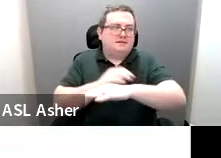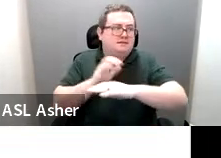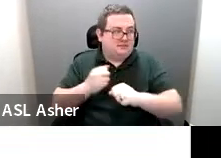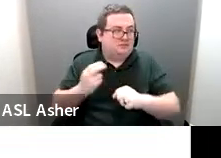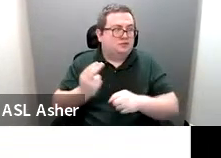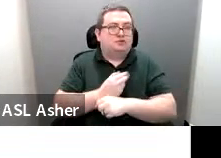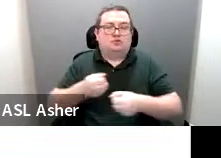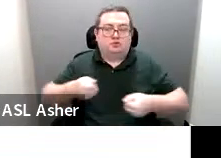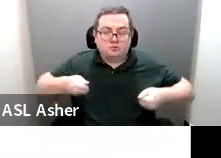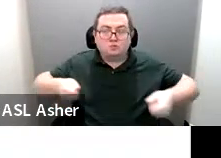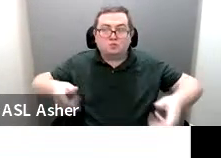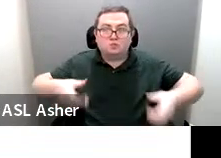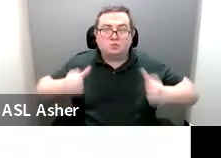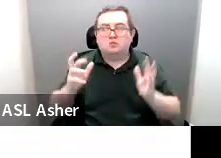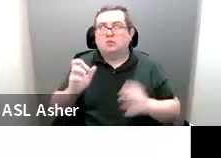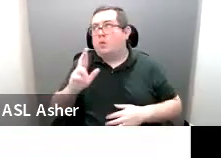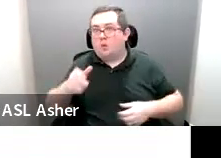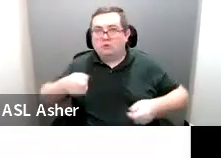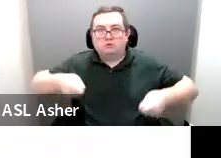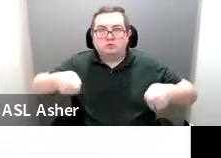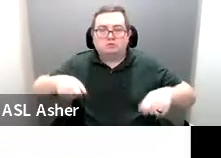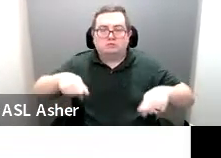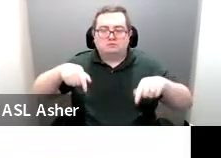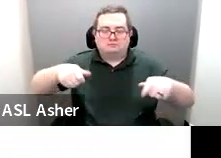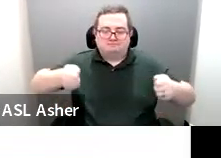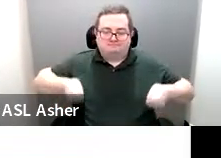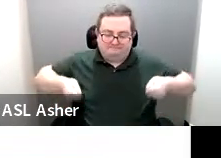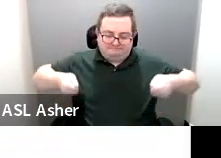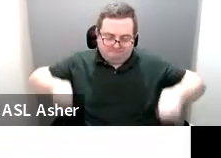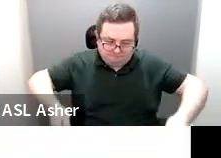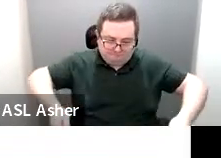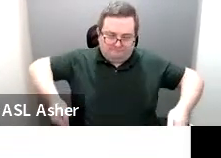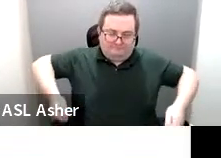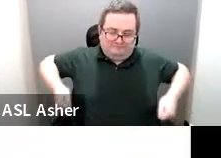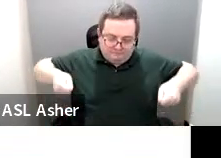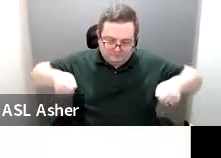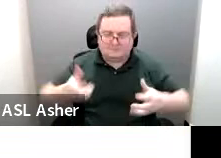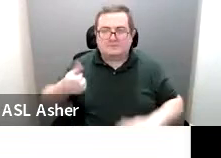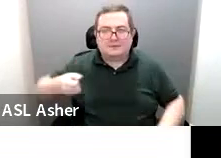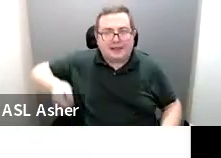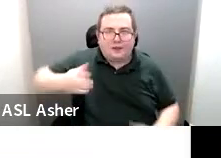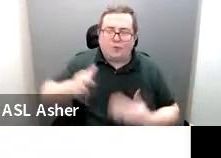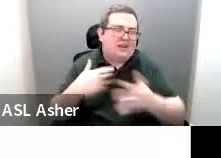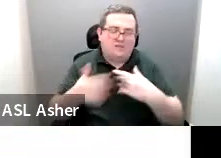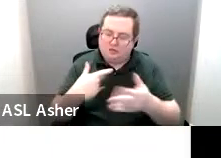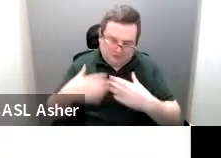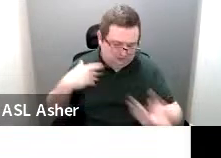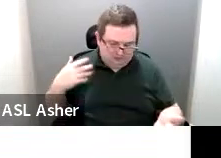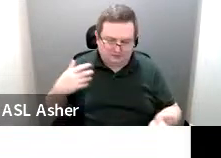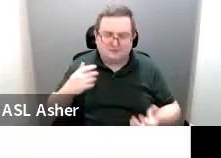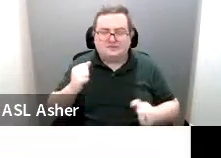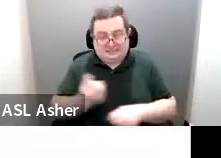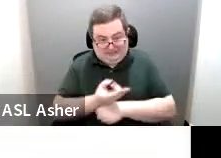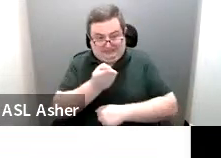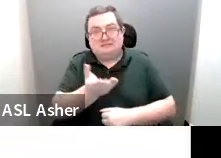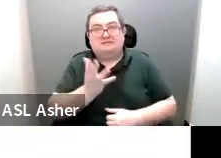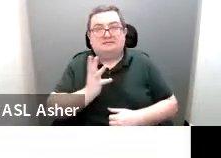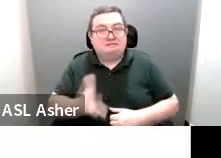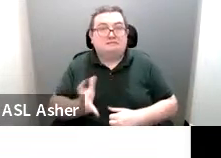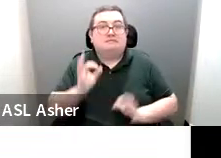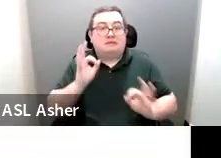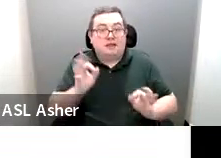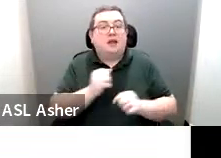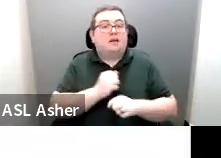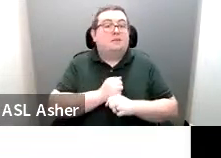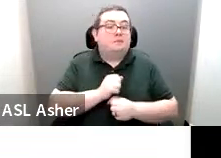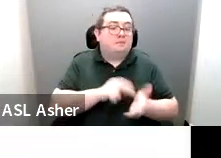a wheelchair or crutches or any other cane, whatever you're using. And it actually makes it so the